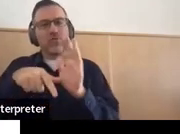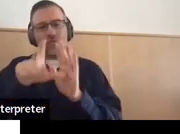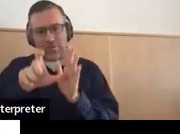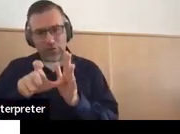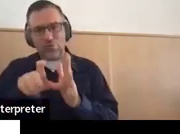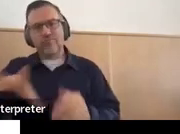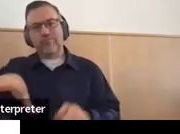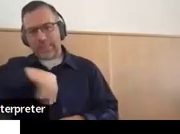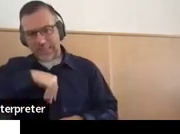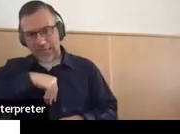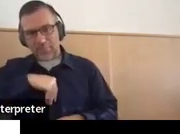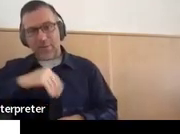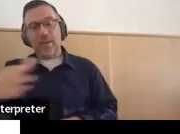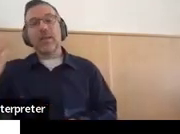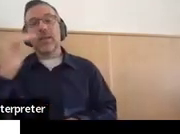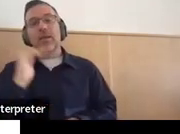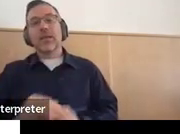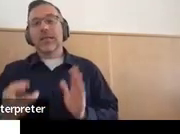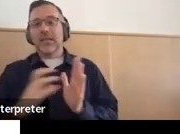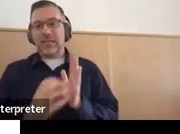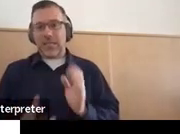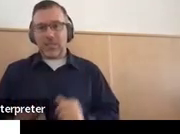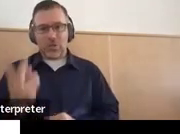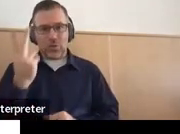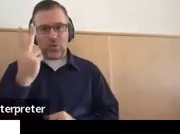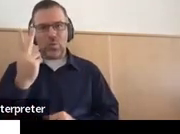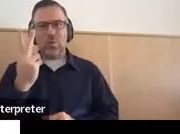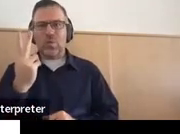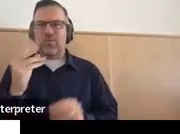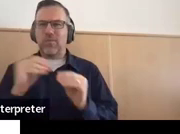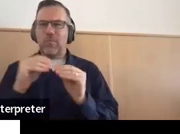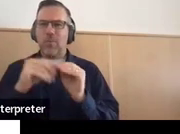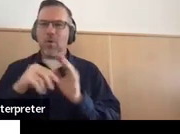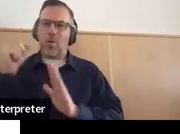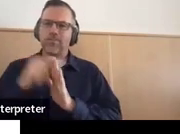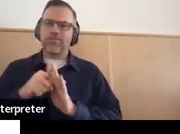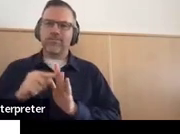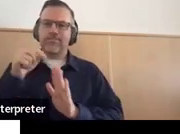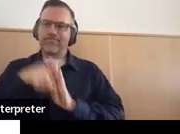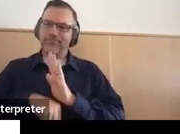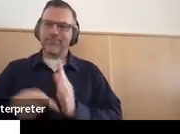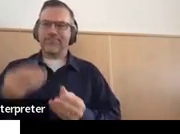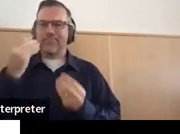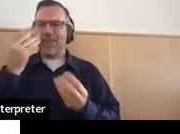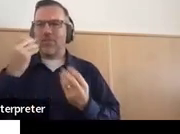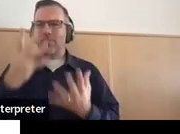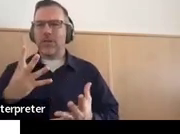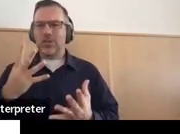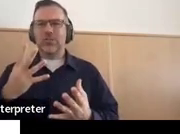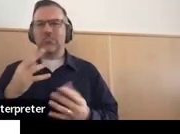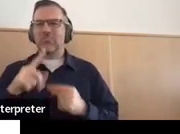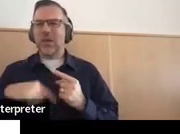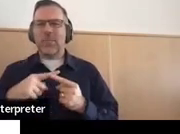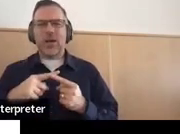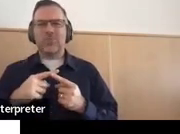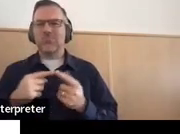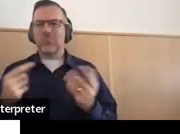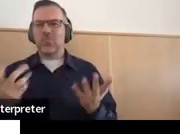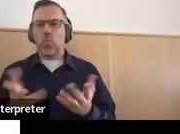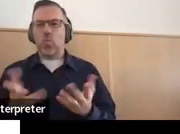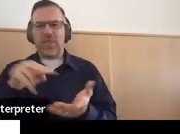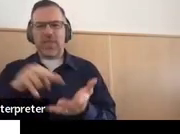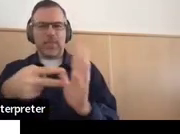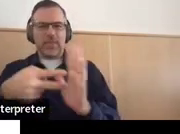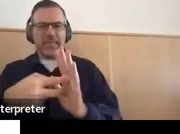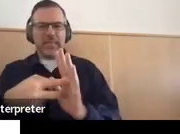And then in Section 2, it gives some more information, some more detail about what that really means and what that conversation